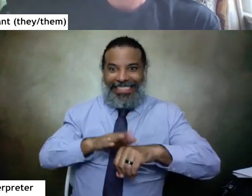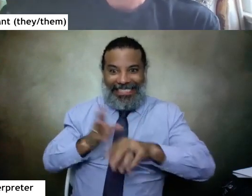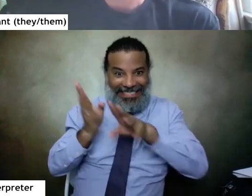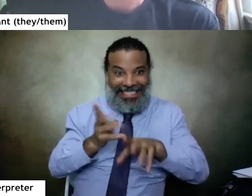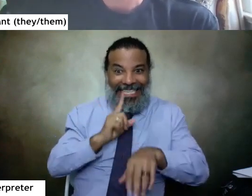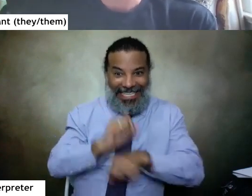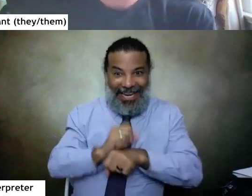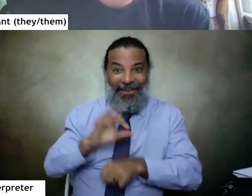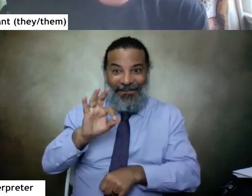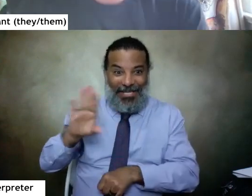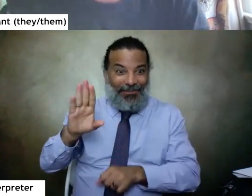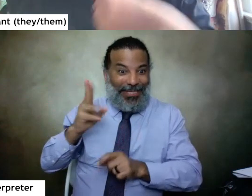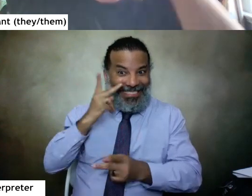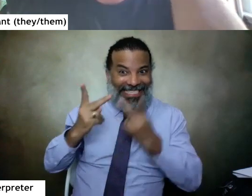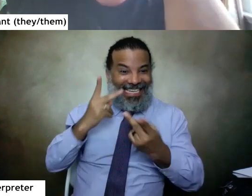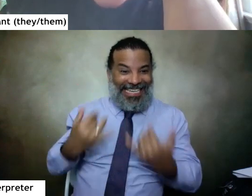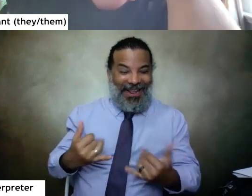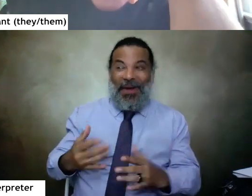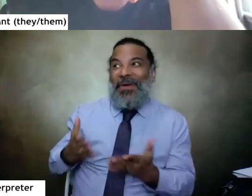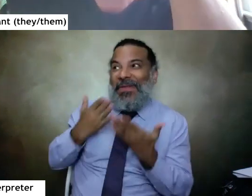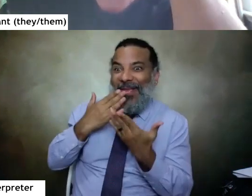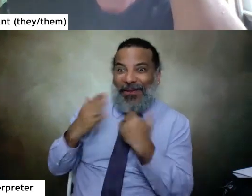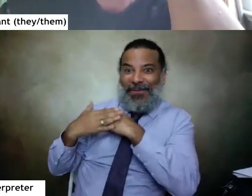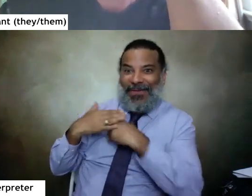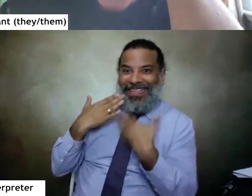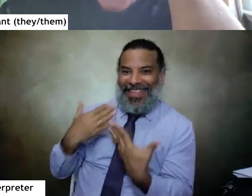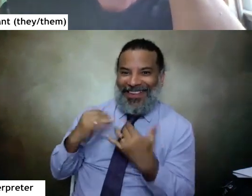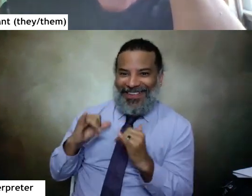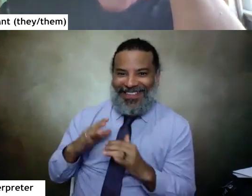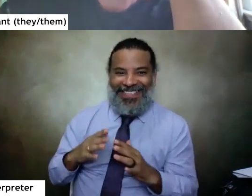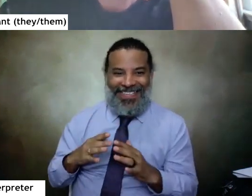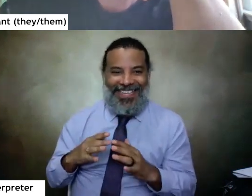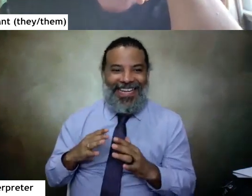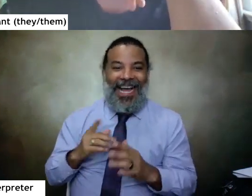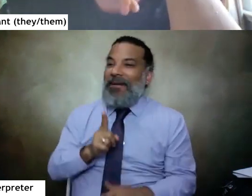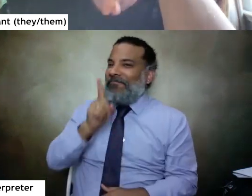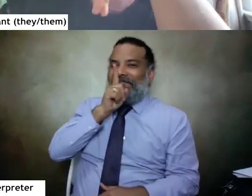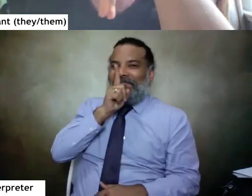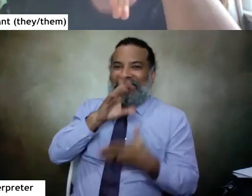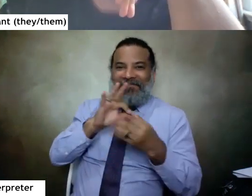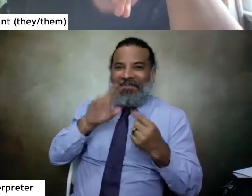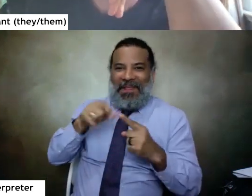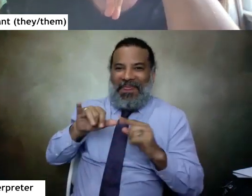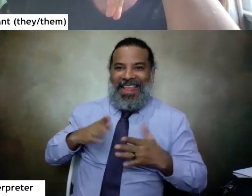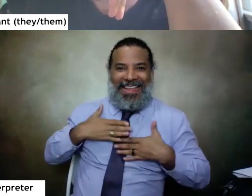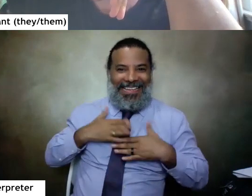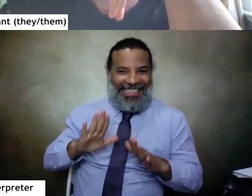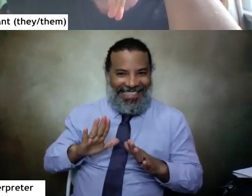on facebook all right thank you for that for that notice i will not say what book it is